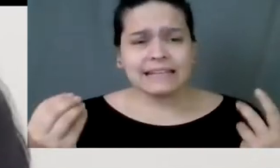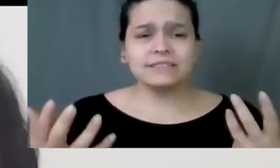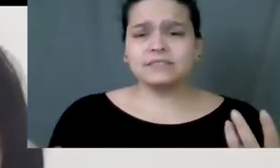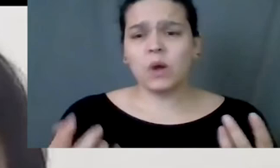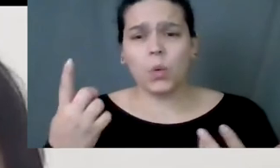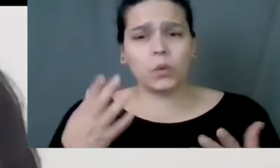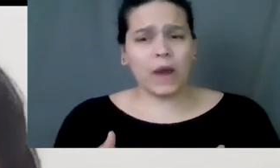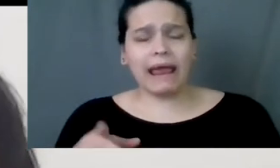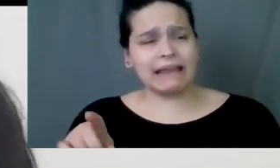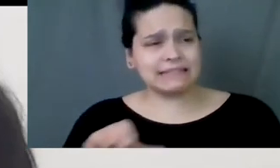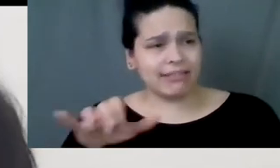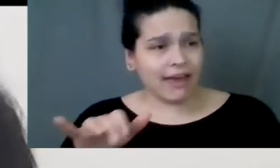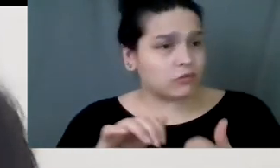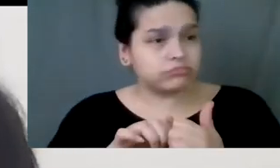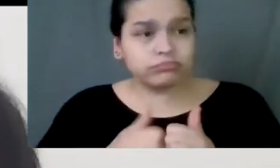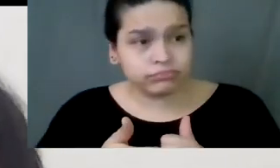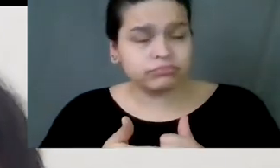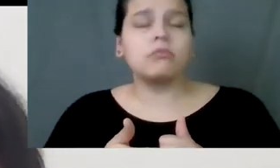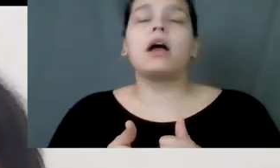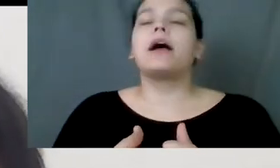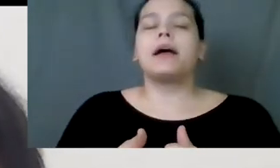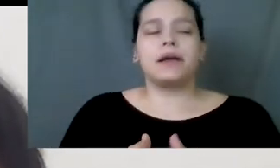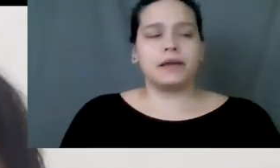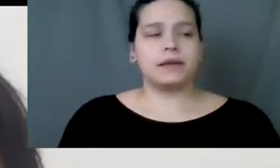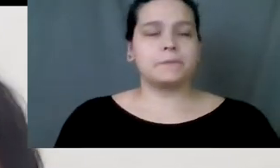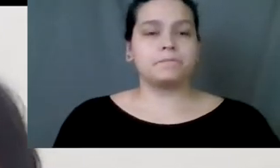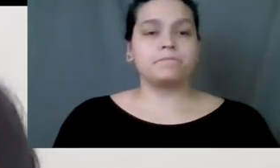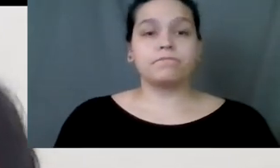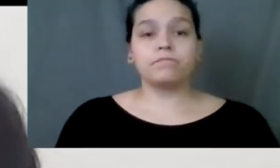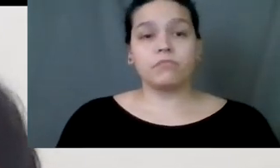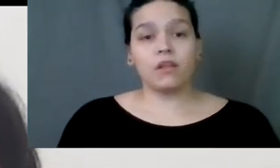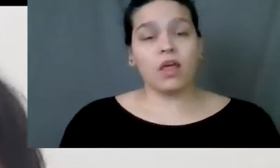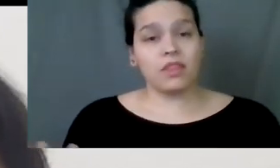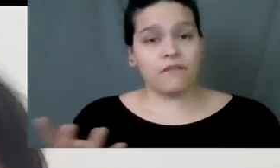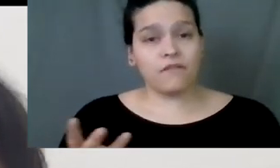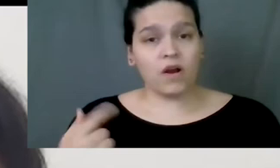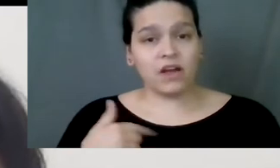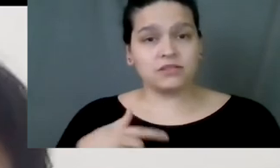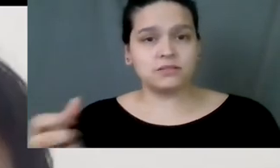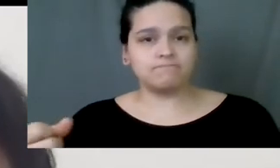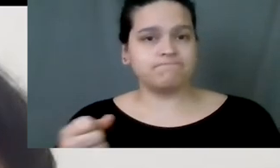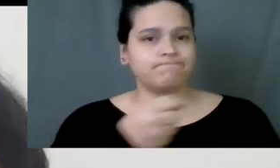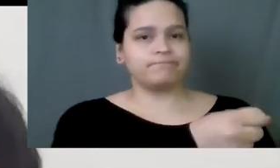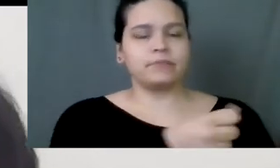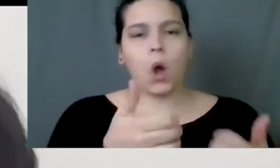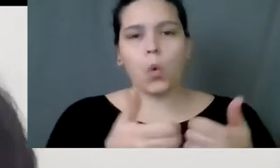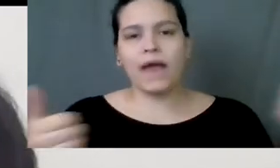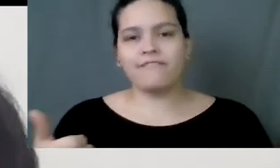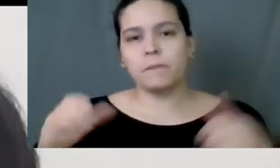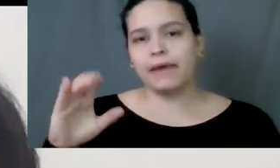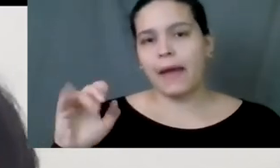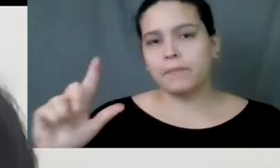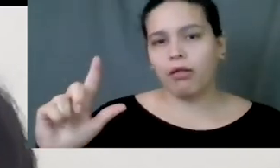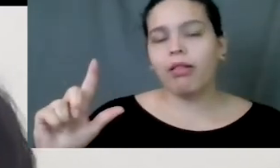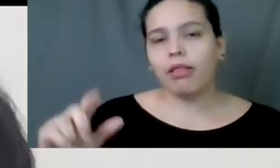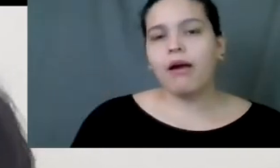And one way that he did that was by taking his four children away from the capital of